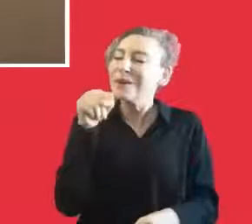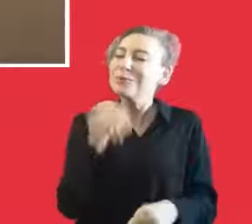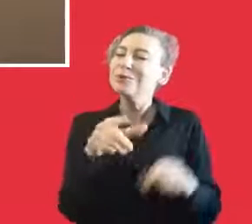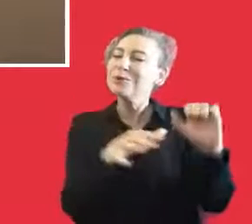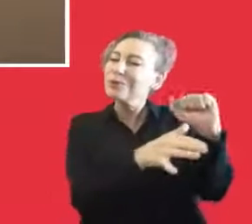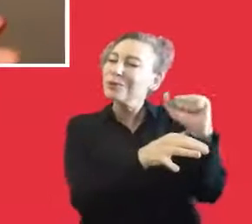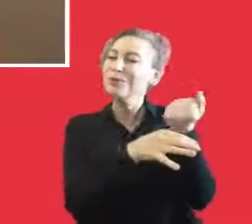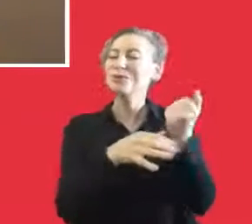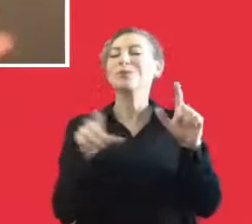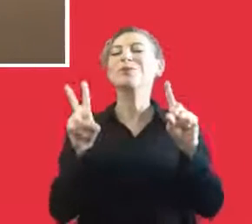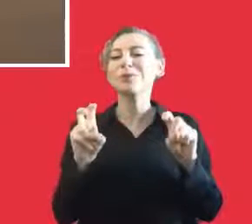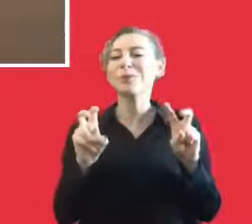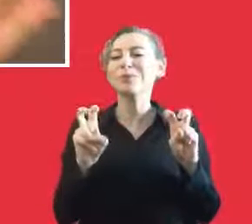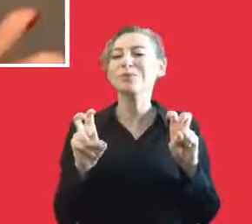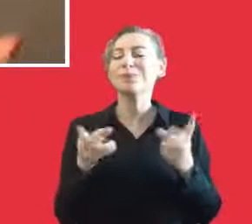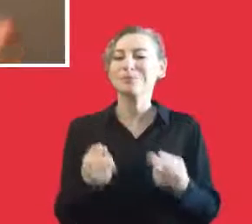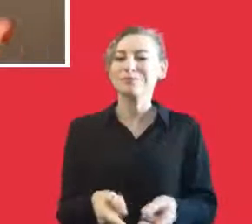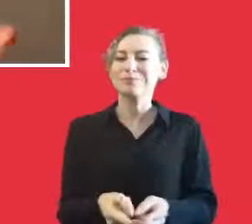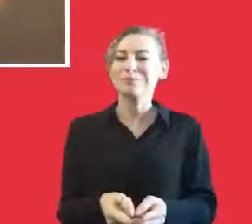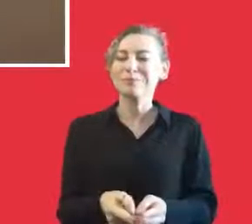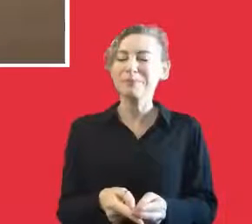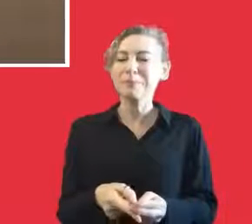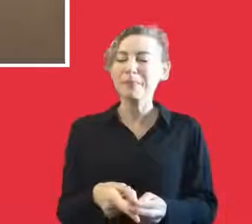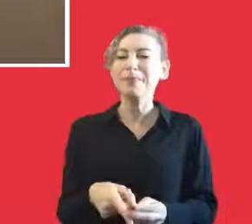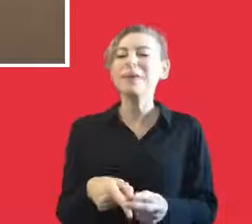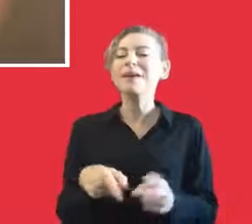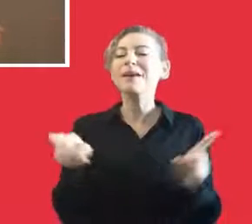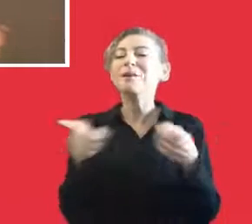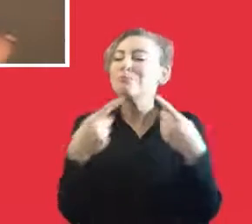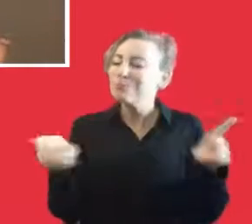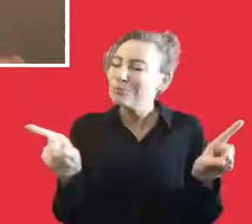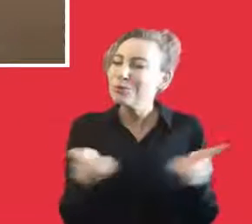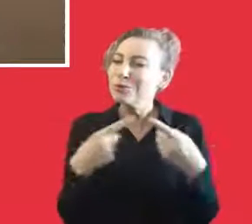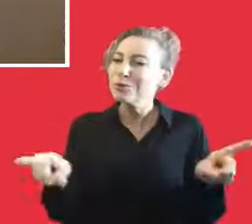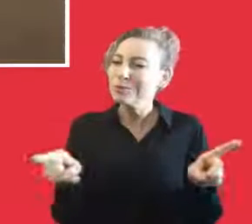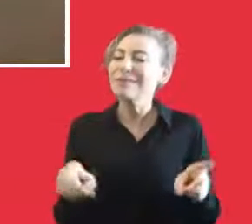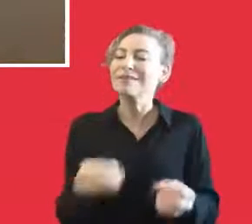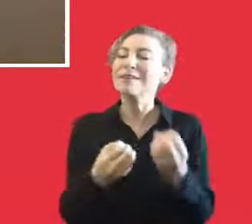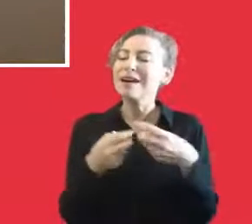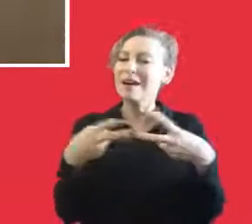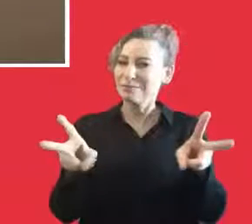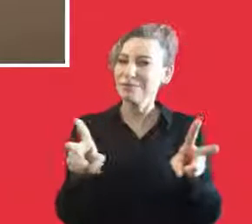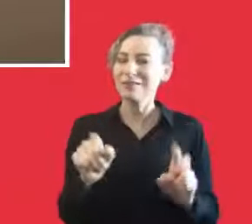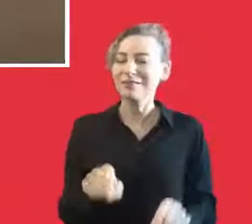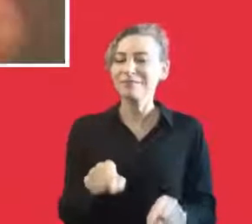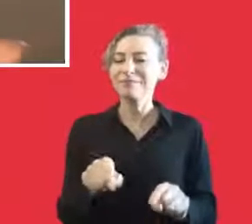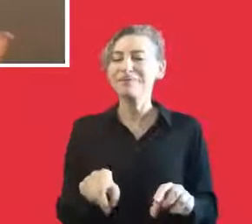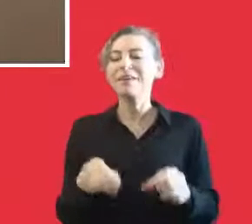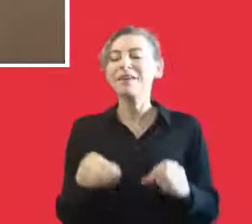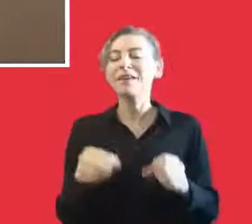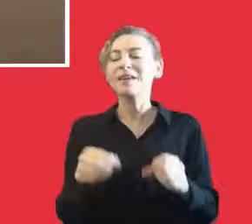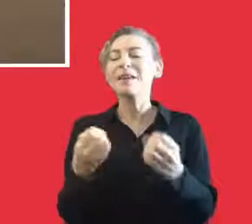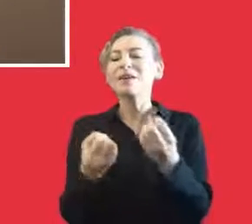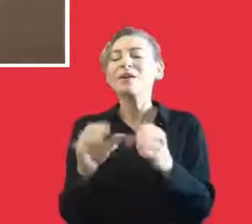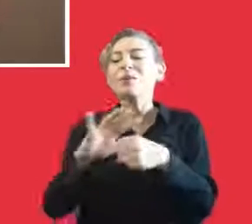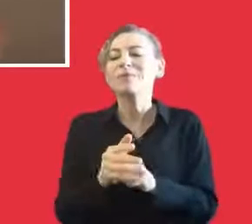the topic of this panel is arts. Now that we have mentioned music, I would like to say this, in